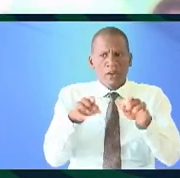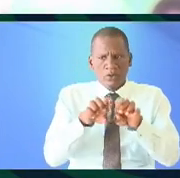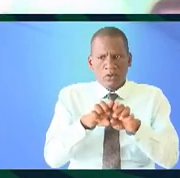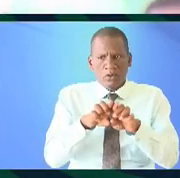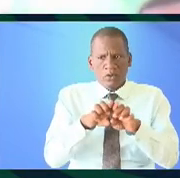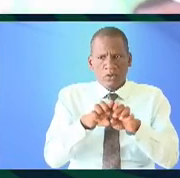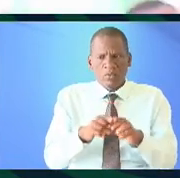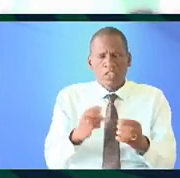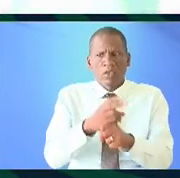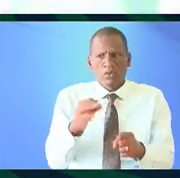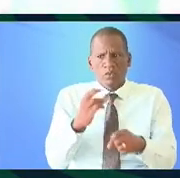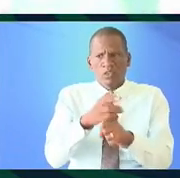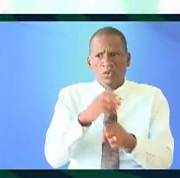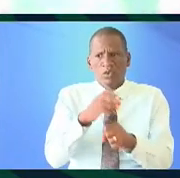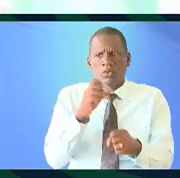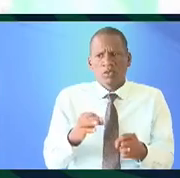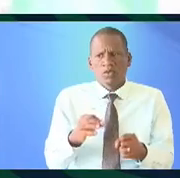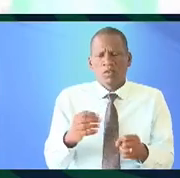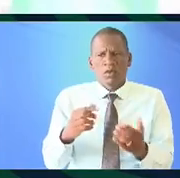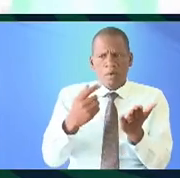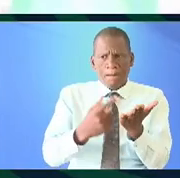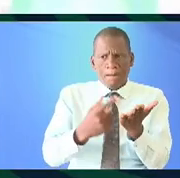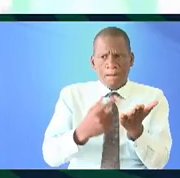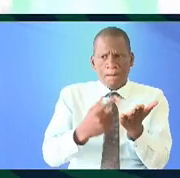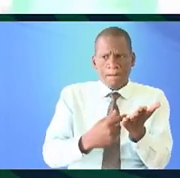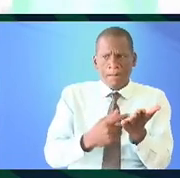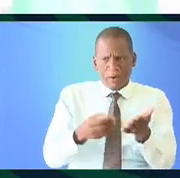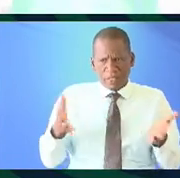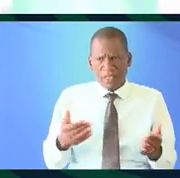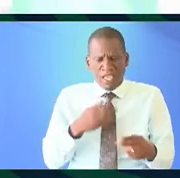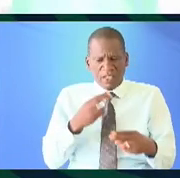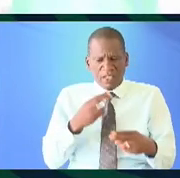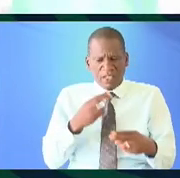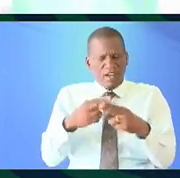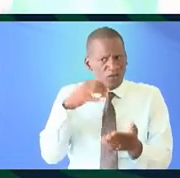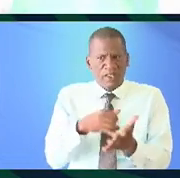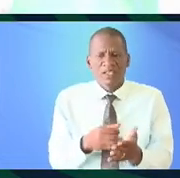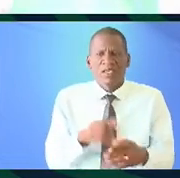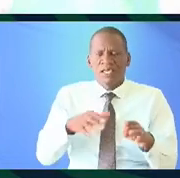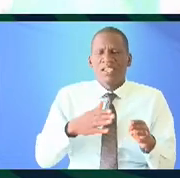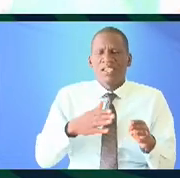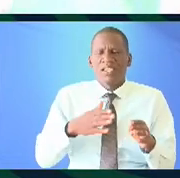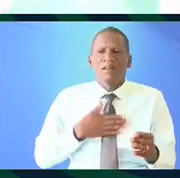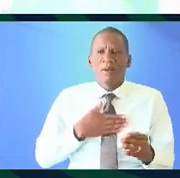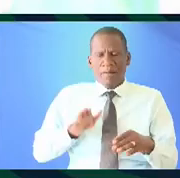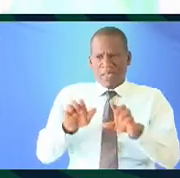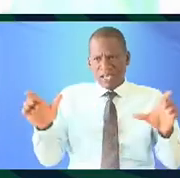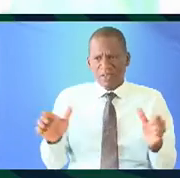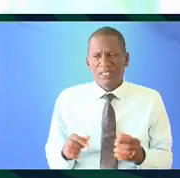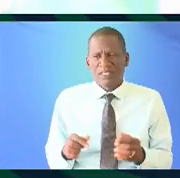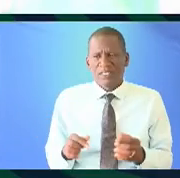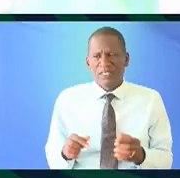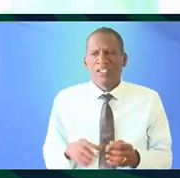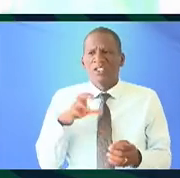also the use of the of the of the brown attire I have a name for it in my in my mother